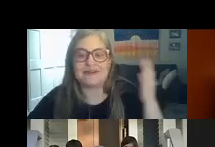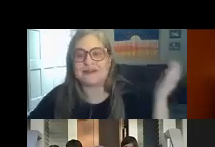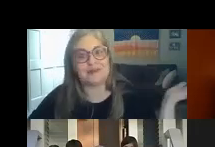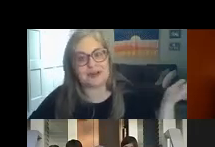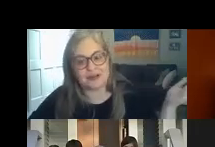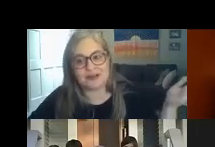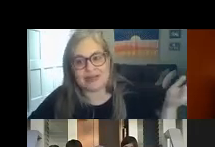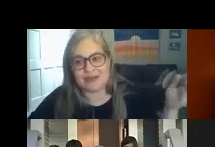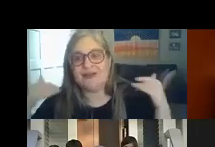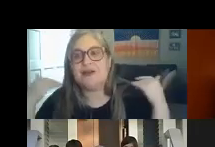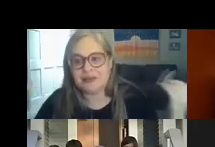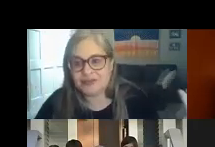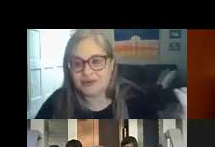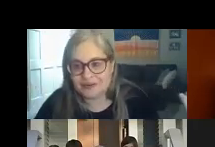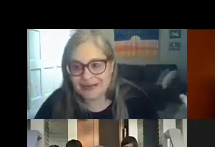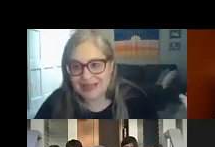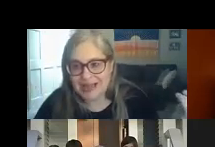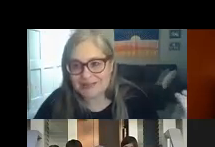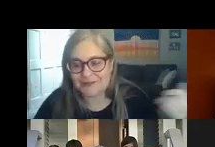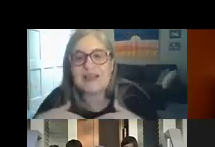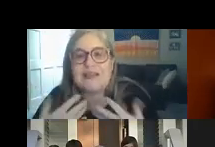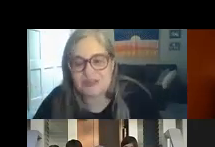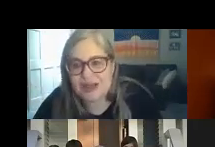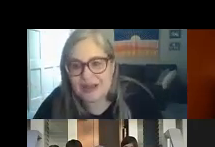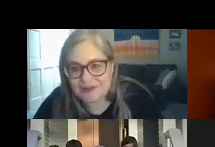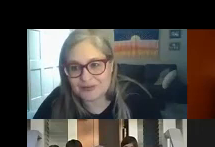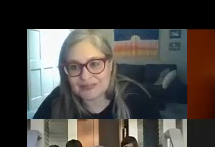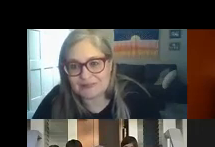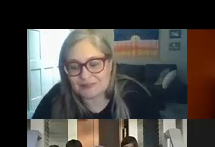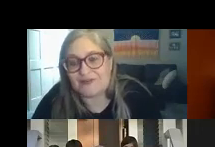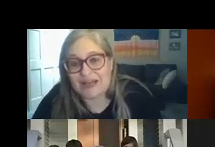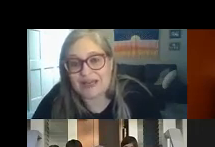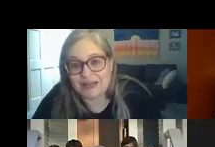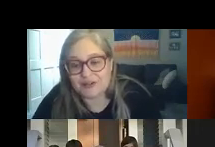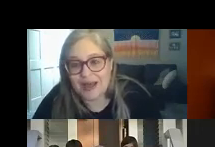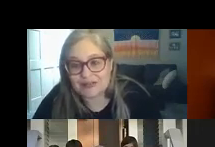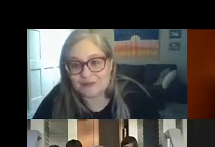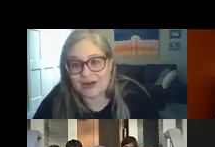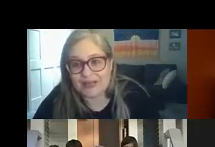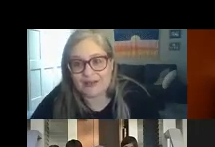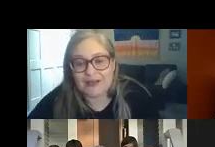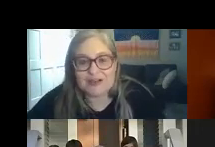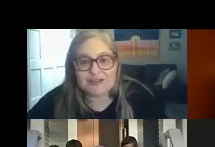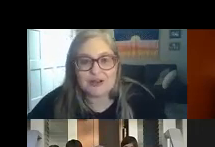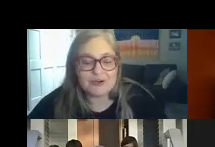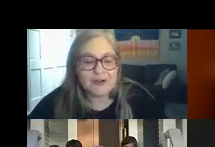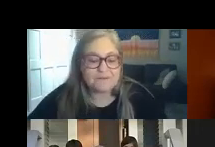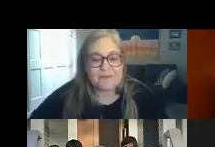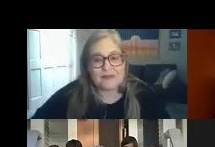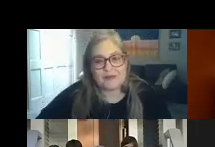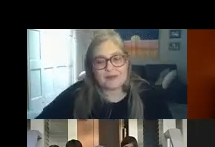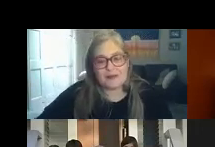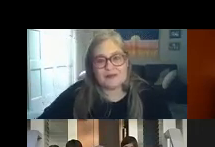earlier that doesn't mean you're getting good data but you do have a right to ask for it and they do have to provide it if you ask for it so